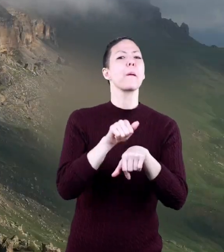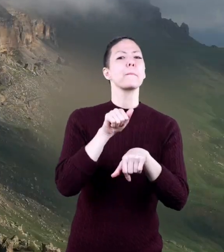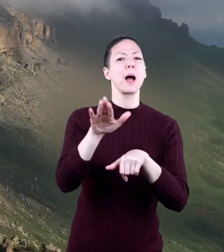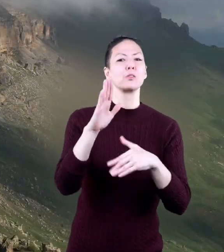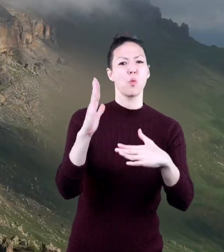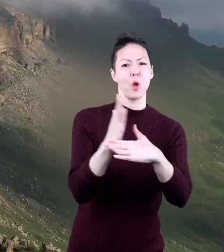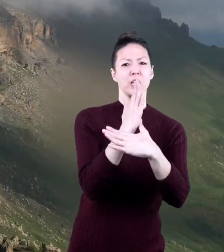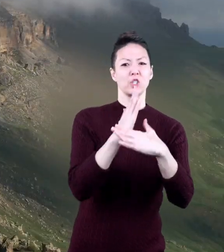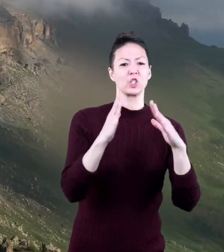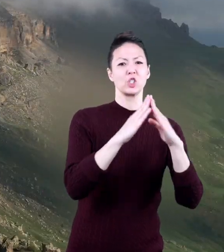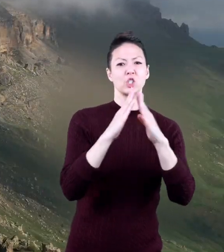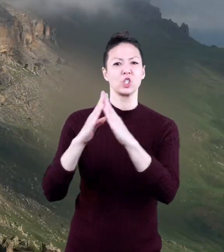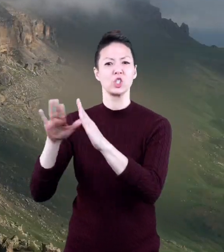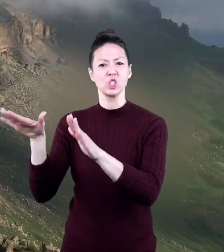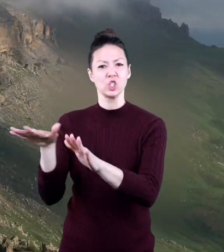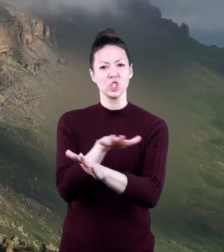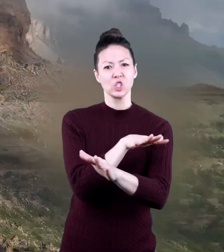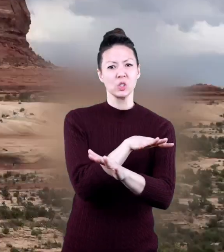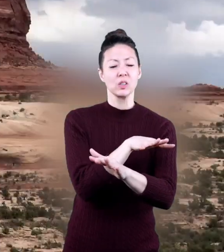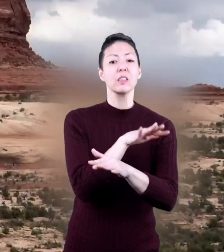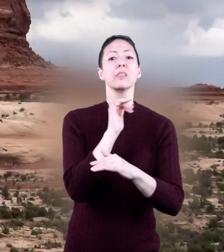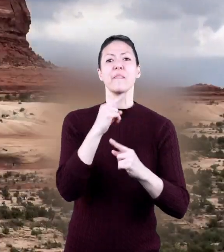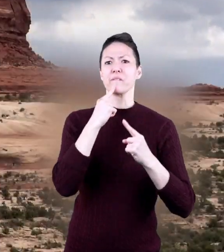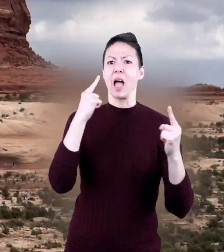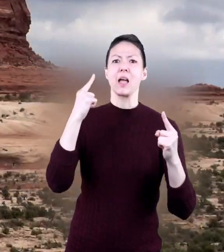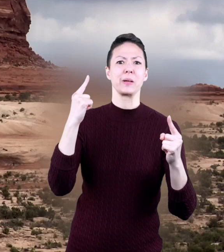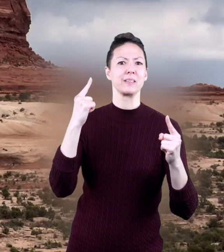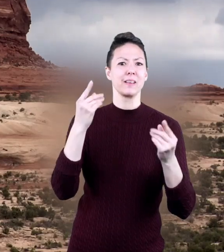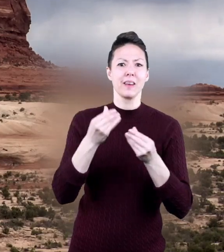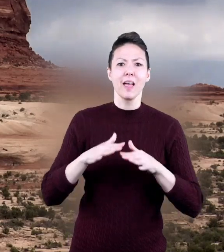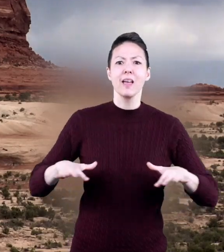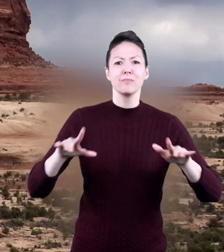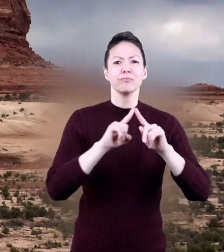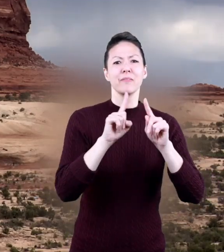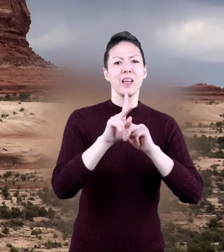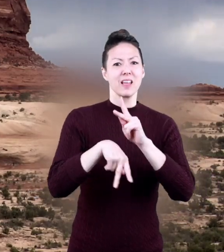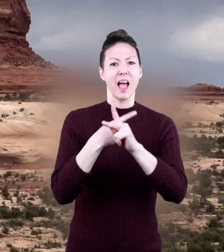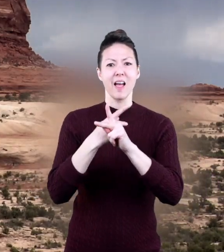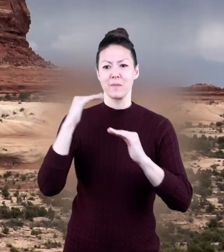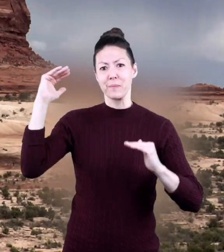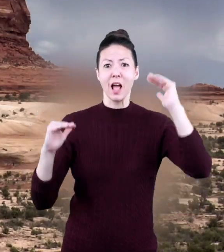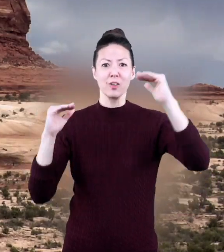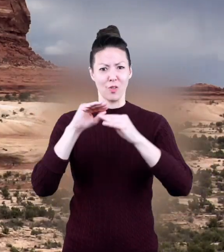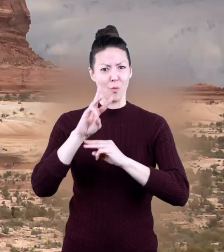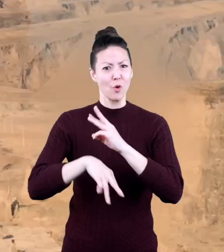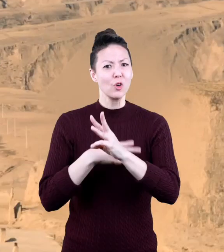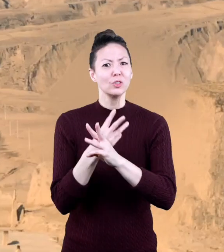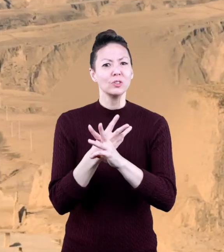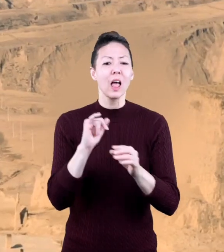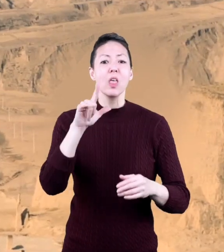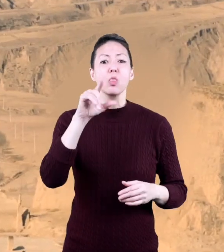between mountain ranges. There are all kinds of famous plateaus around the world, like the Lois